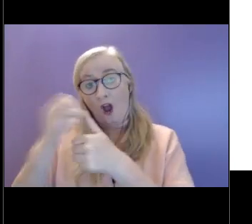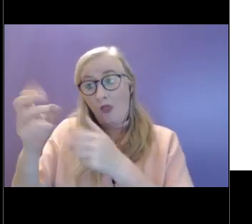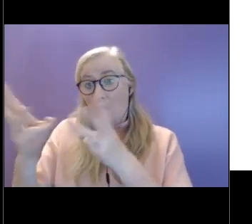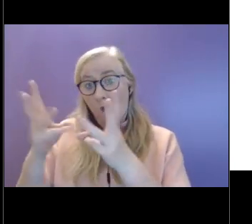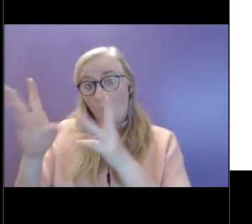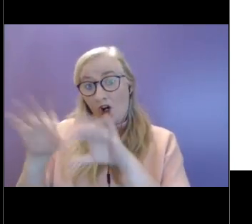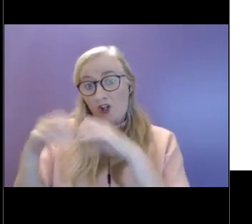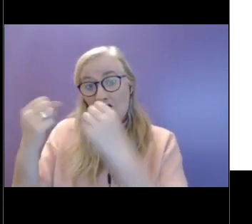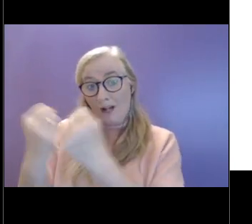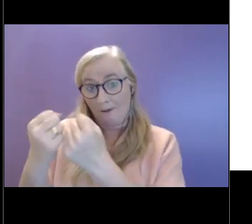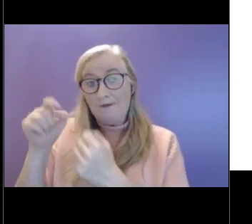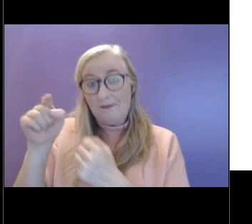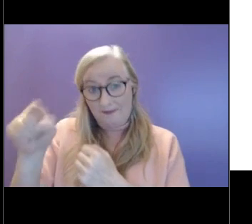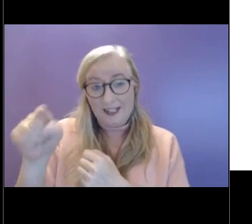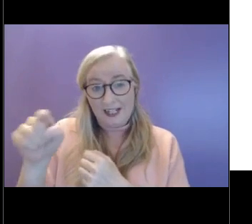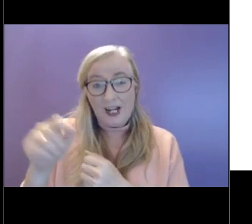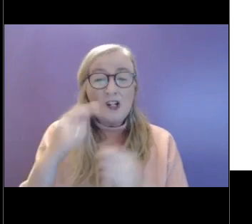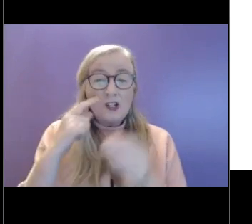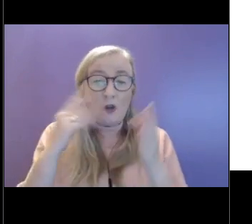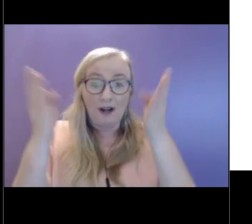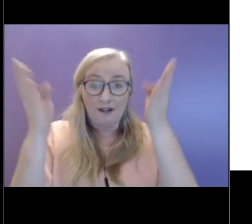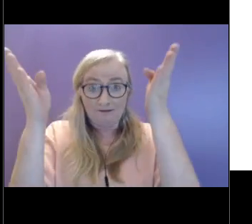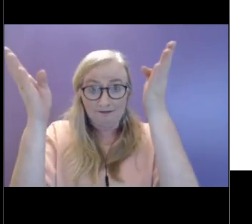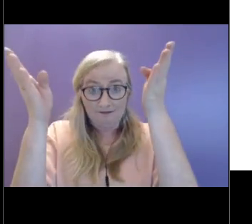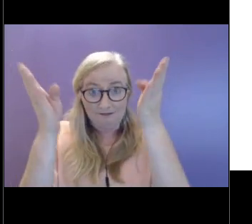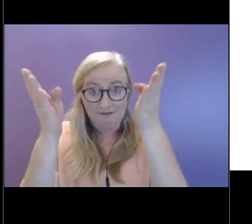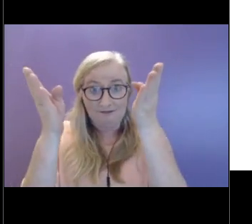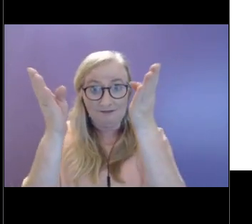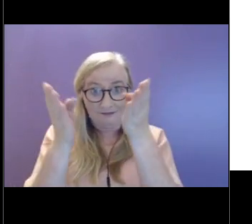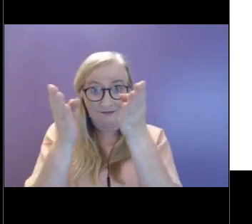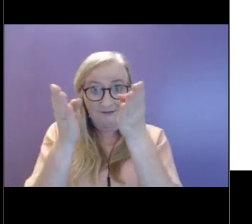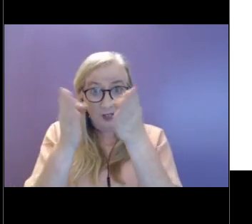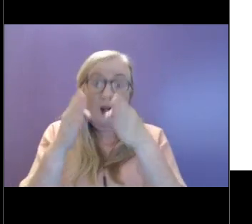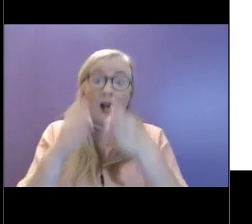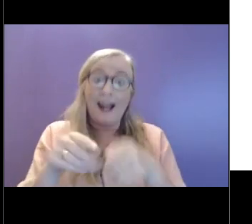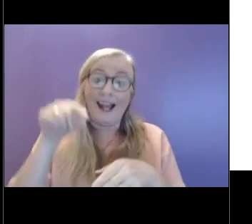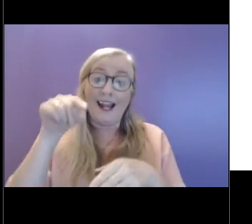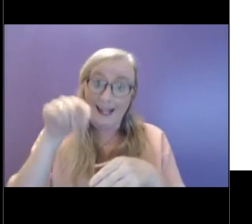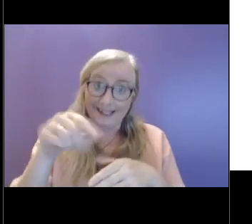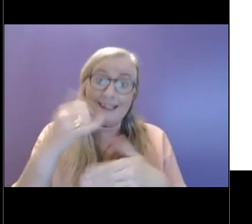thinking as I was looking at it again, that actually this year in particular,